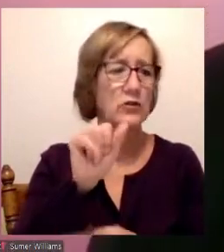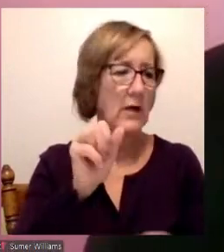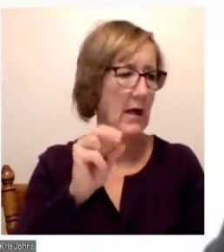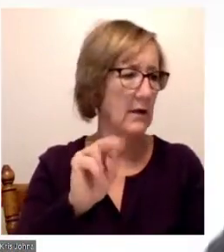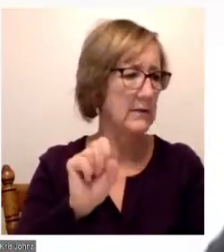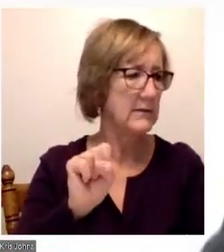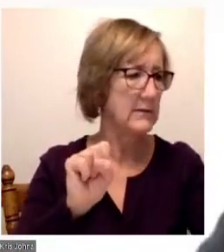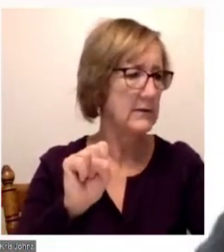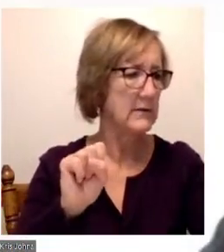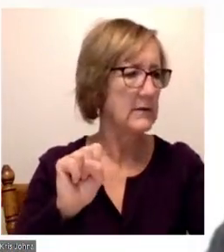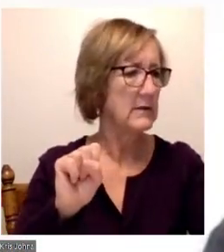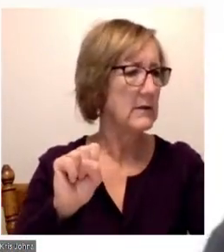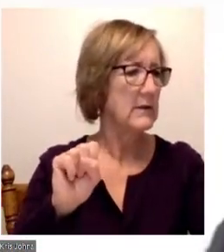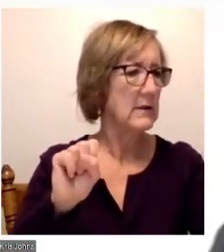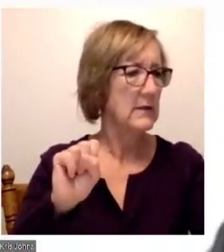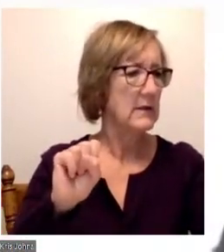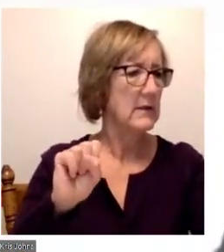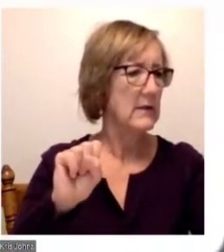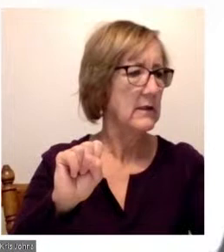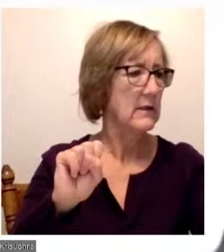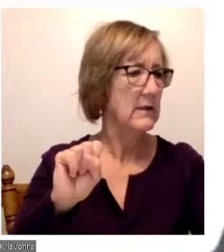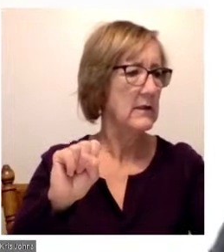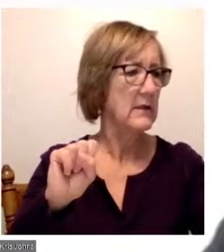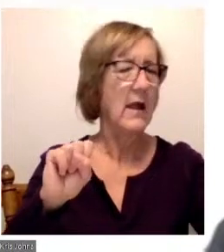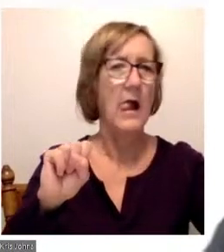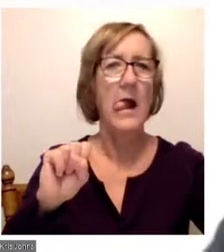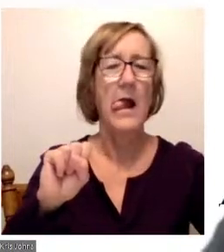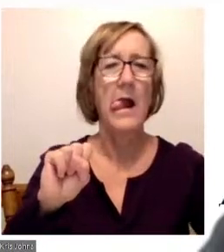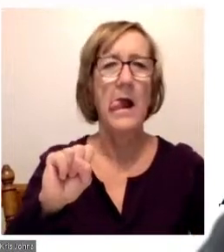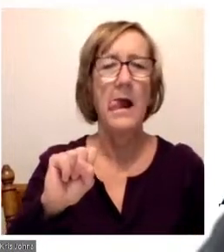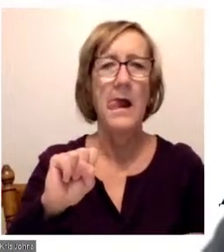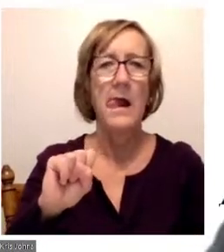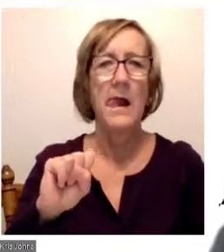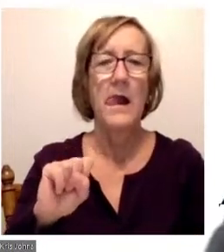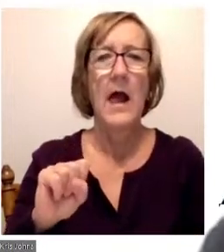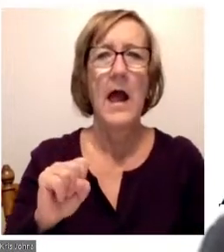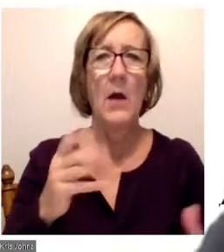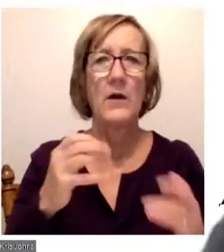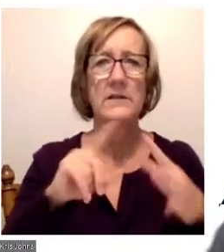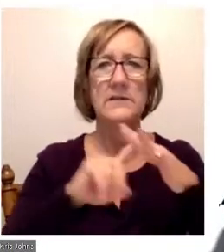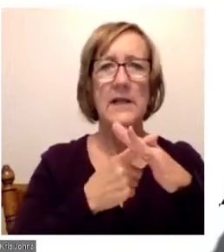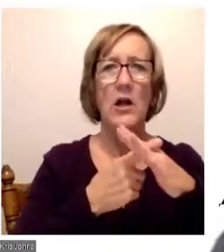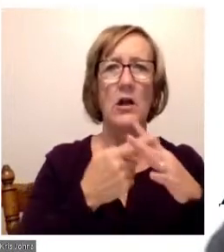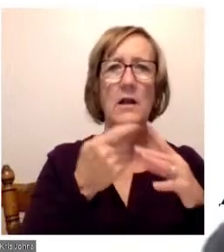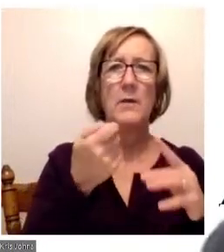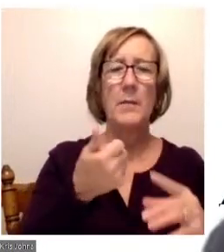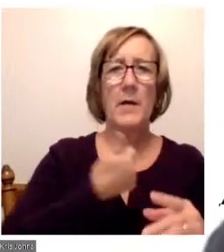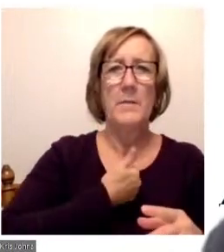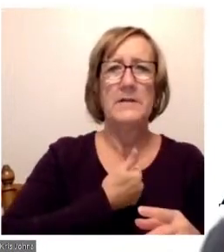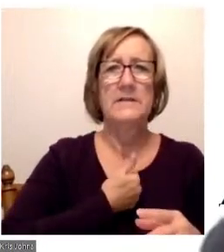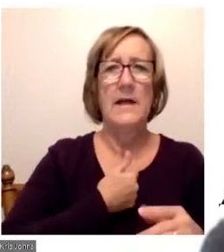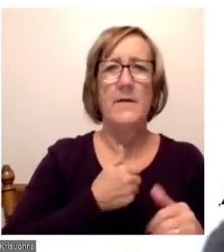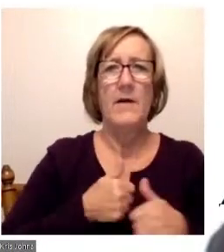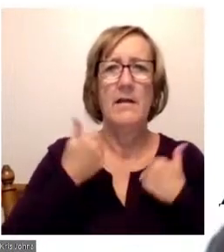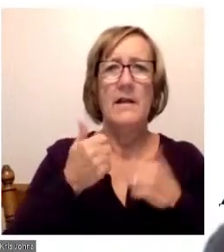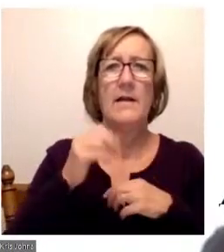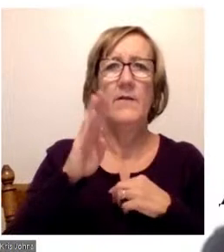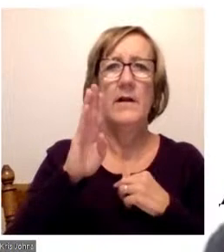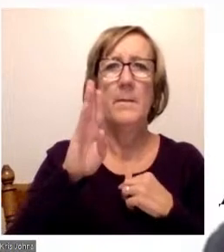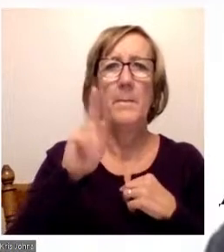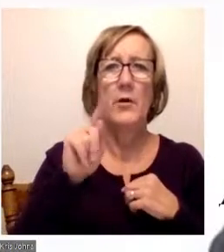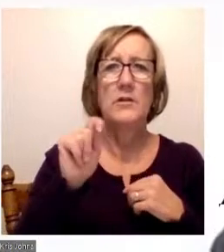Thank you very much for the opportunity to be on the forum today. I'd first like to start off by telling you a little more about myself. I live in Burton with my daughter,